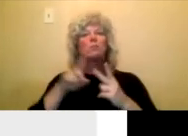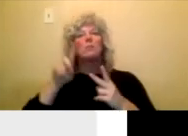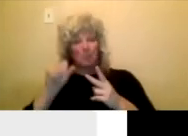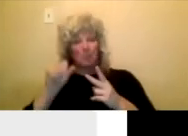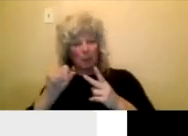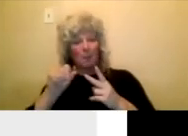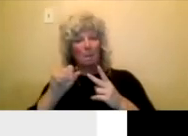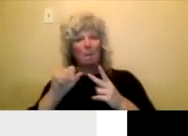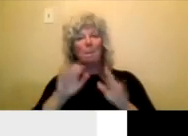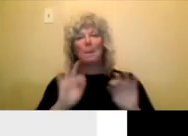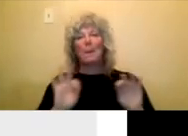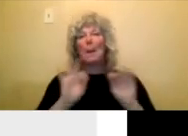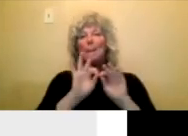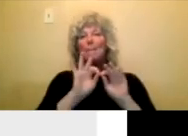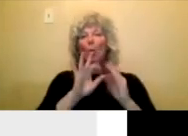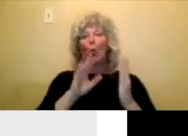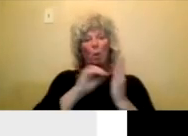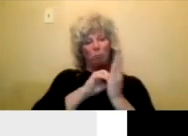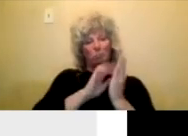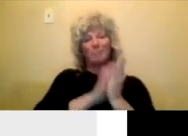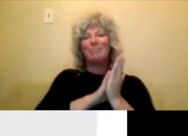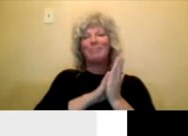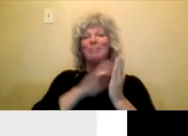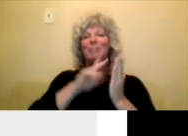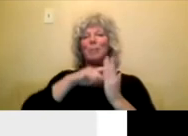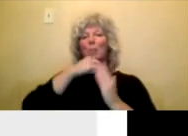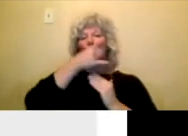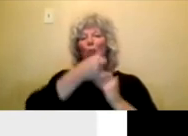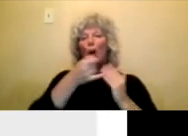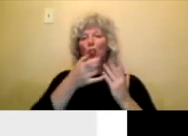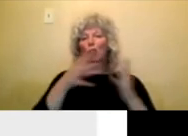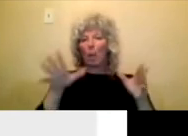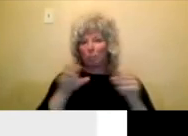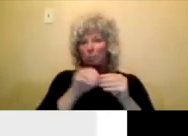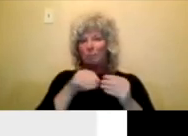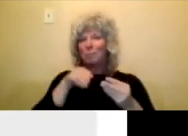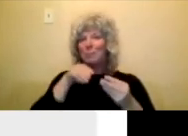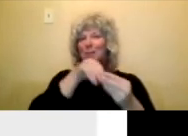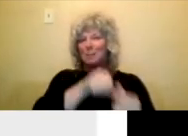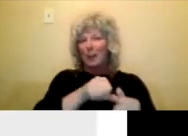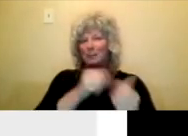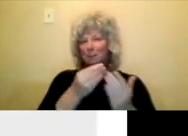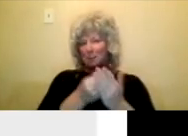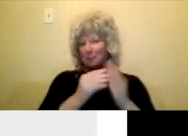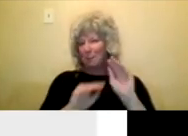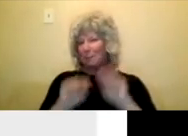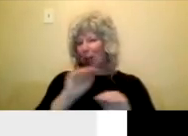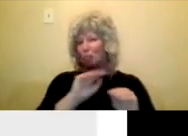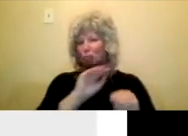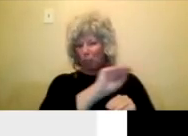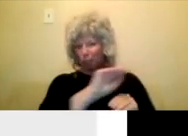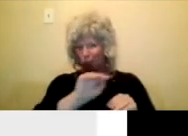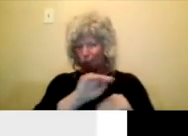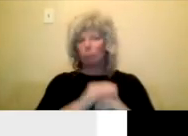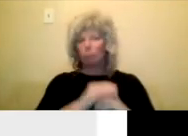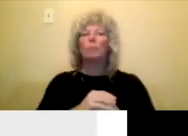project expense budget line. Any supports that you'll need for yourself as an